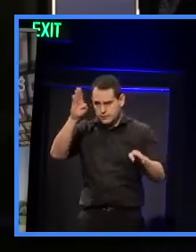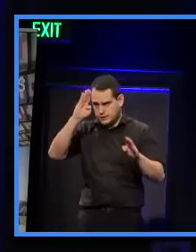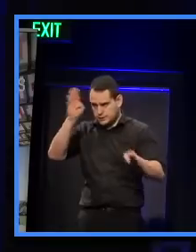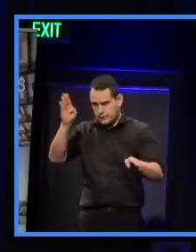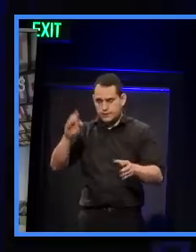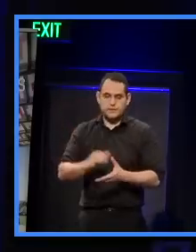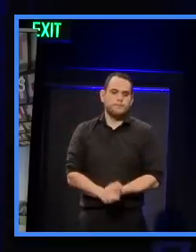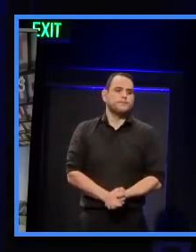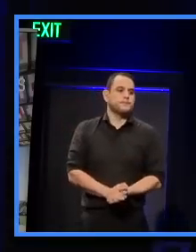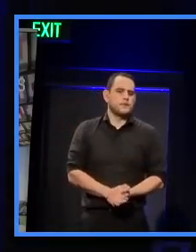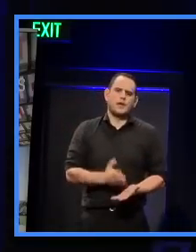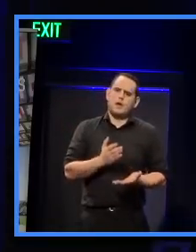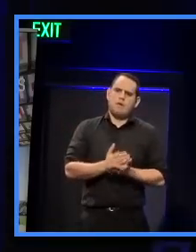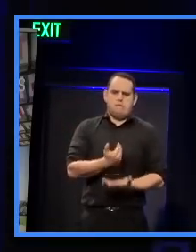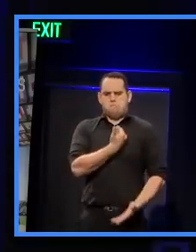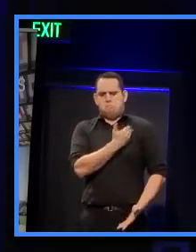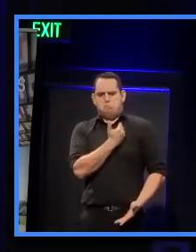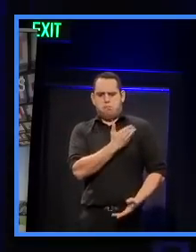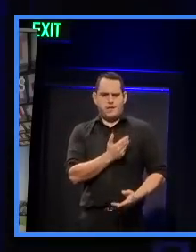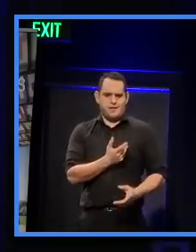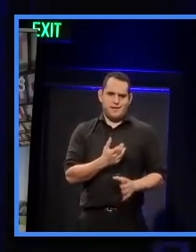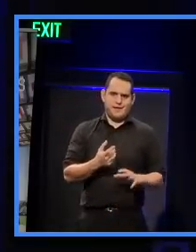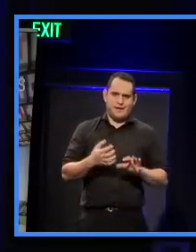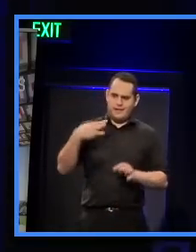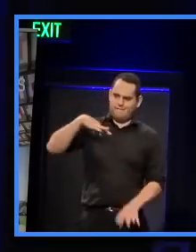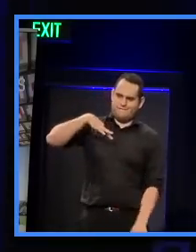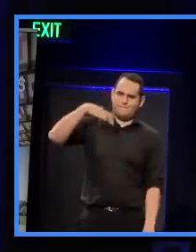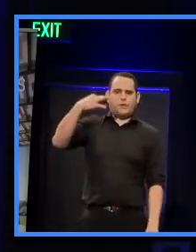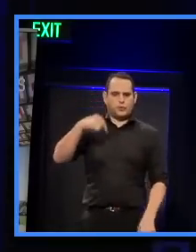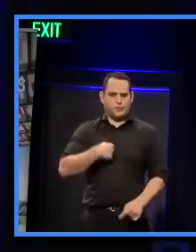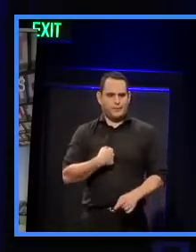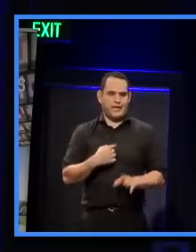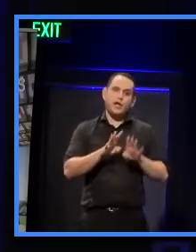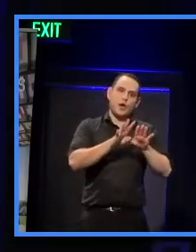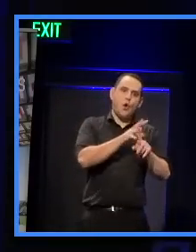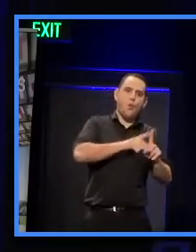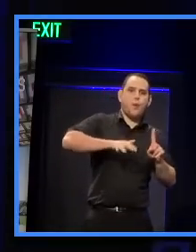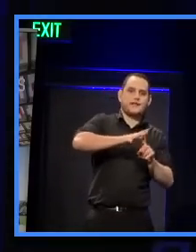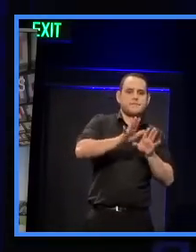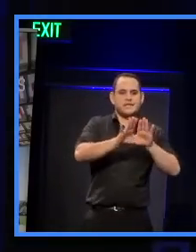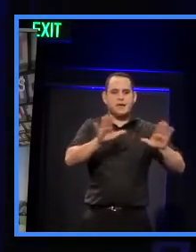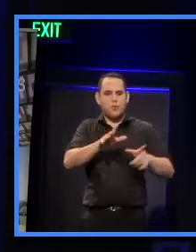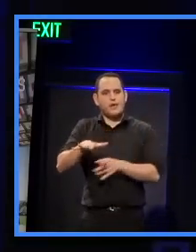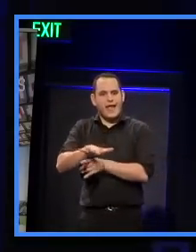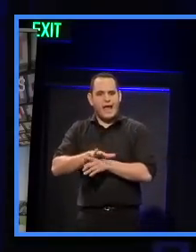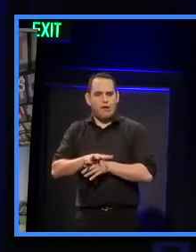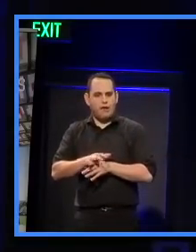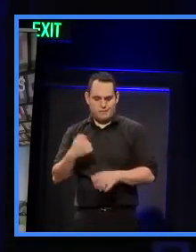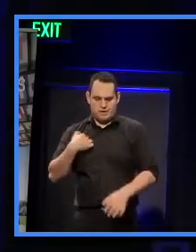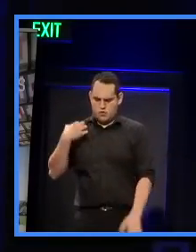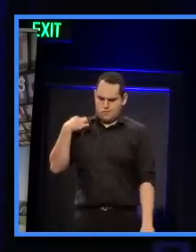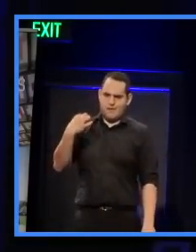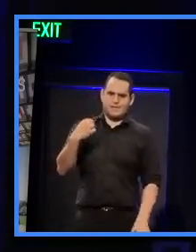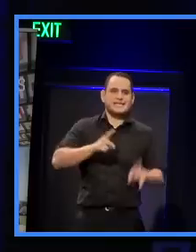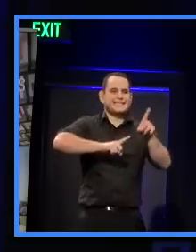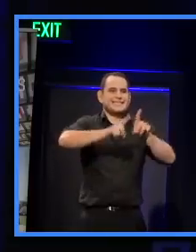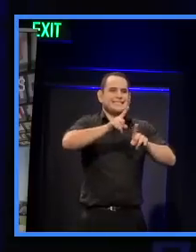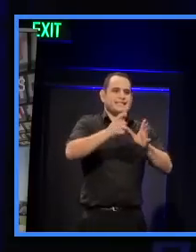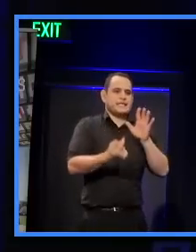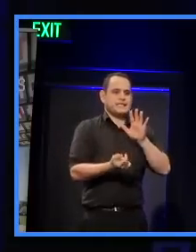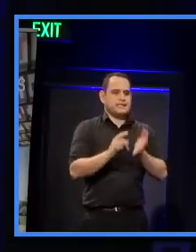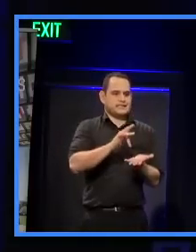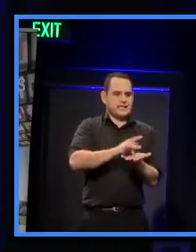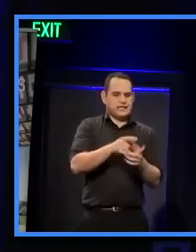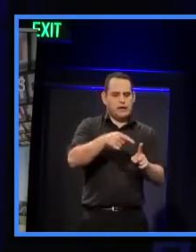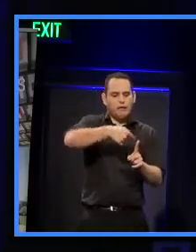I must say it's a real privilege to be an elected member for the Waitematā local board area. We represent the city centre and the surrounding